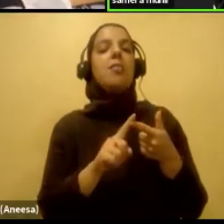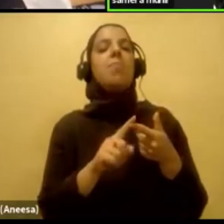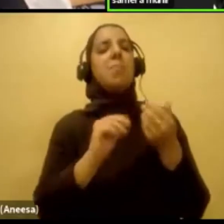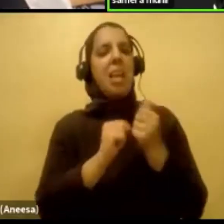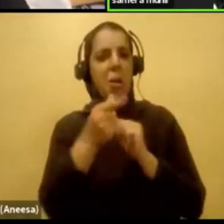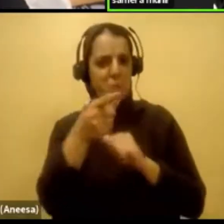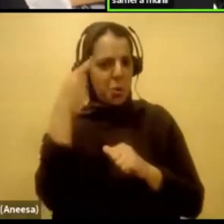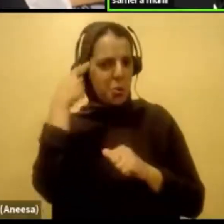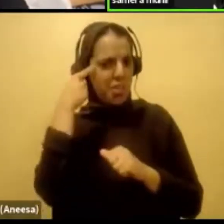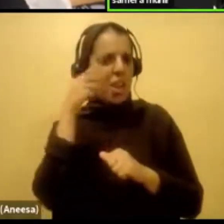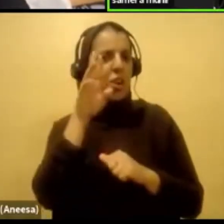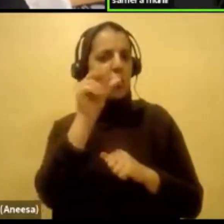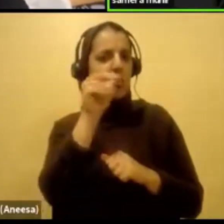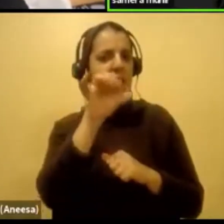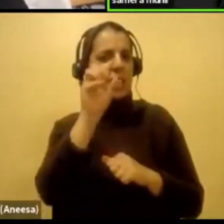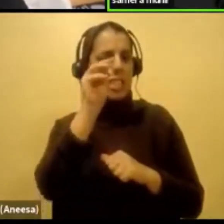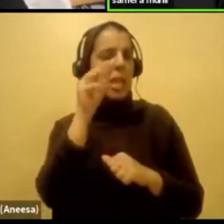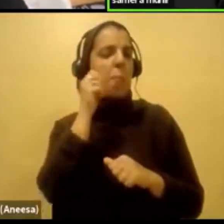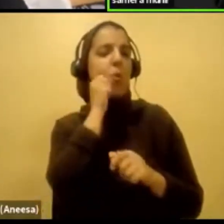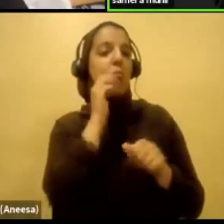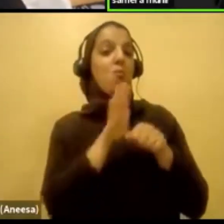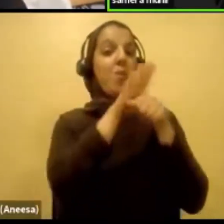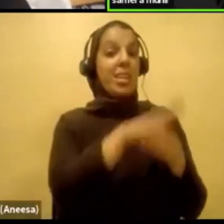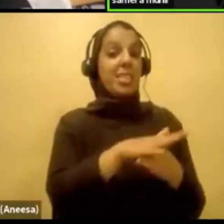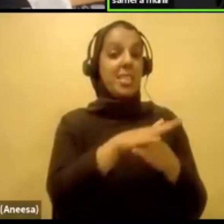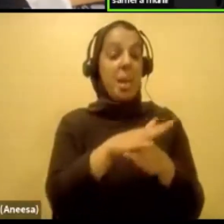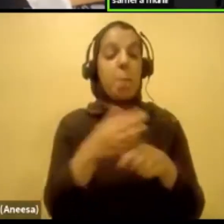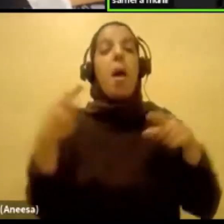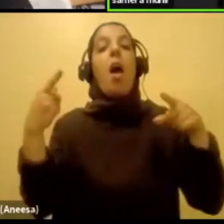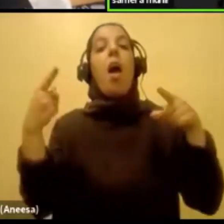intersects with ableism in Canadian society?